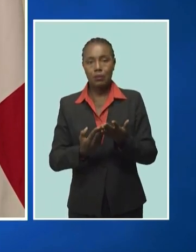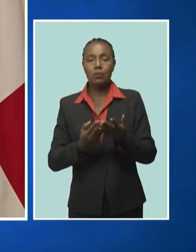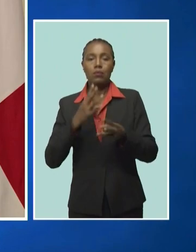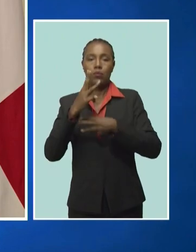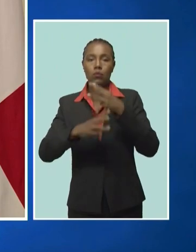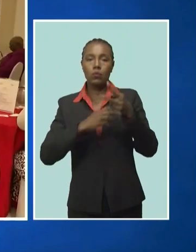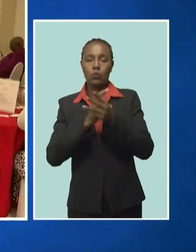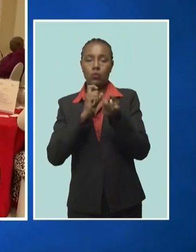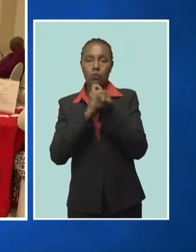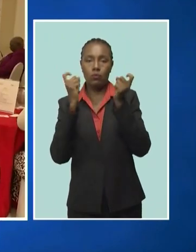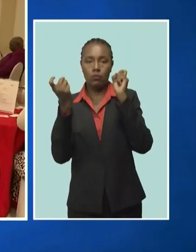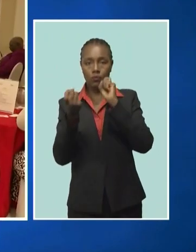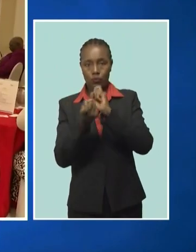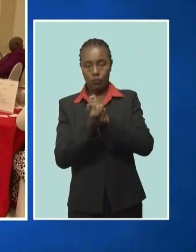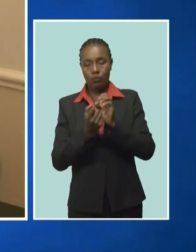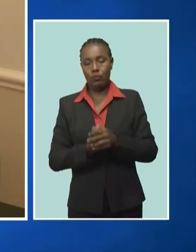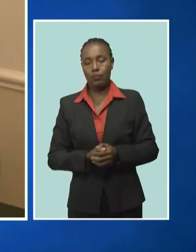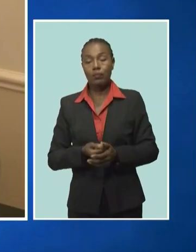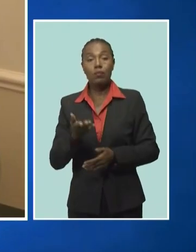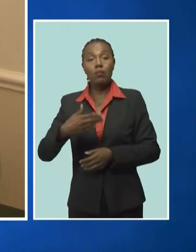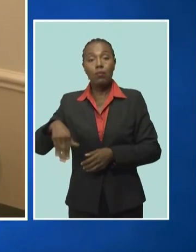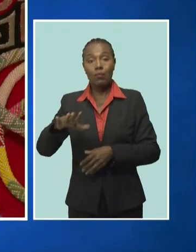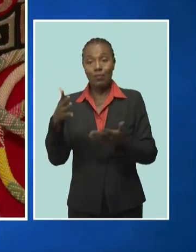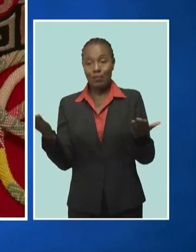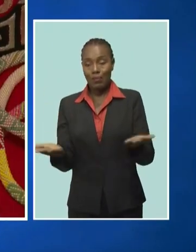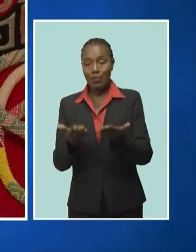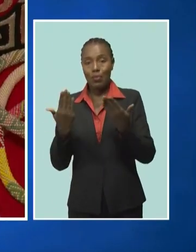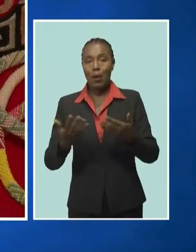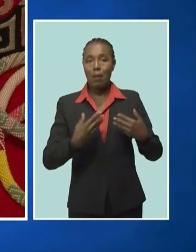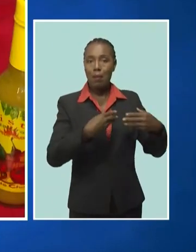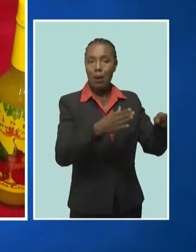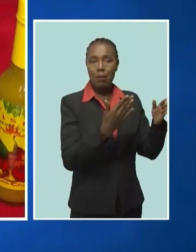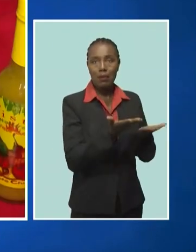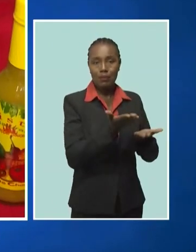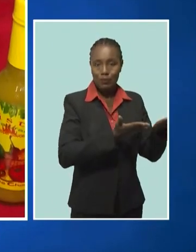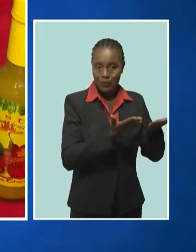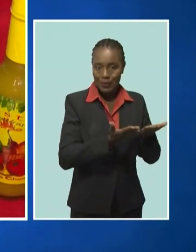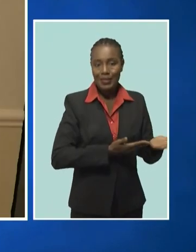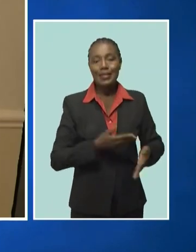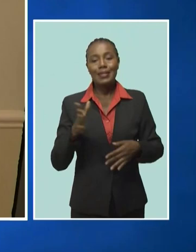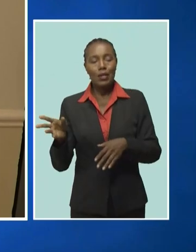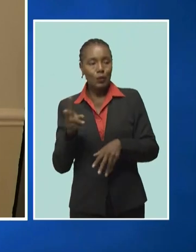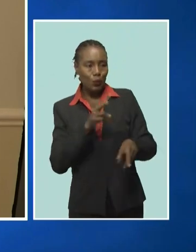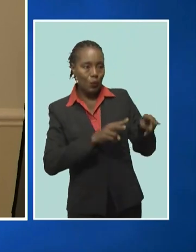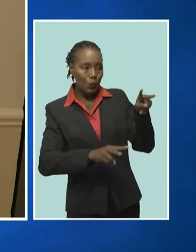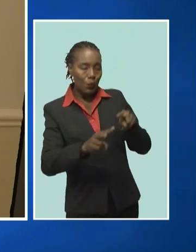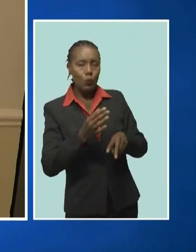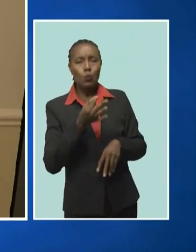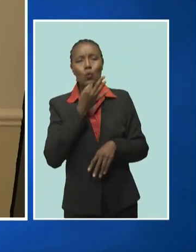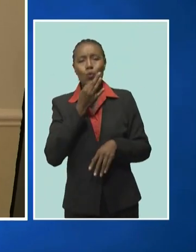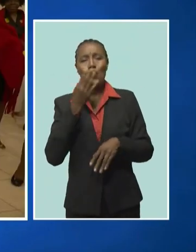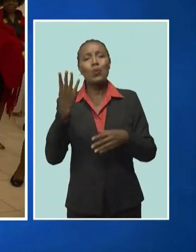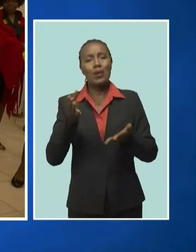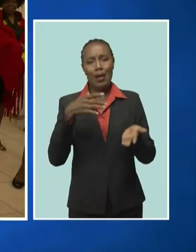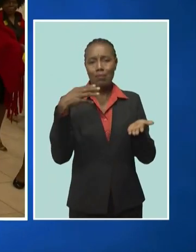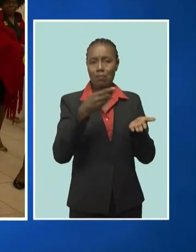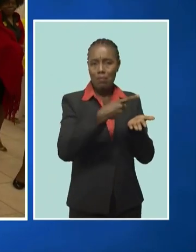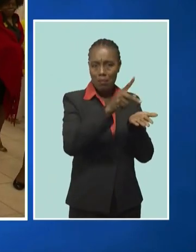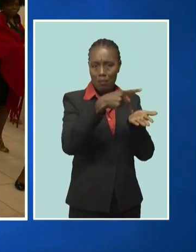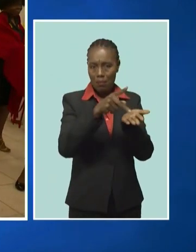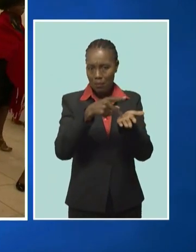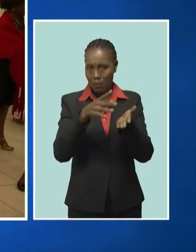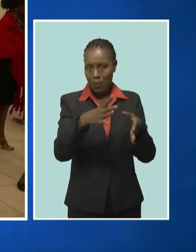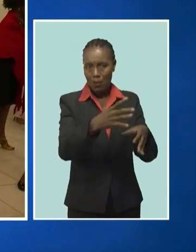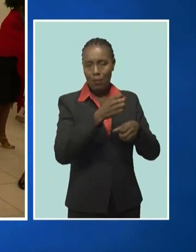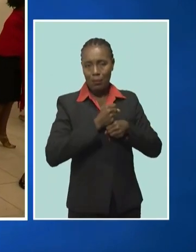Those in attendance were also treated to some Panamanian wares which will soon be available to the general public. Trevor Thorpe,